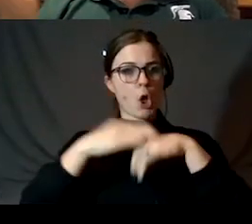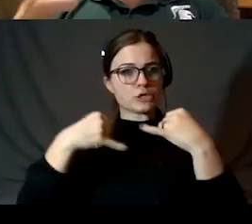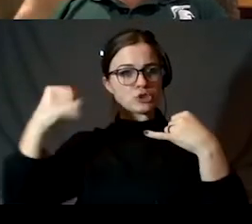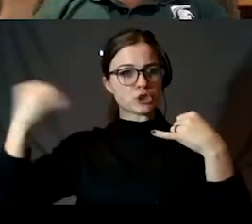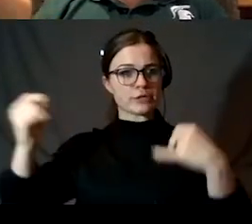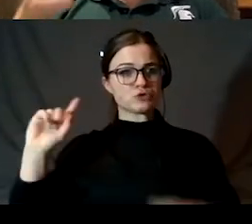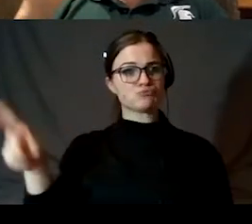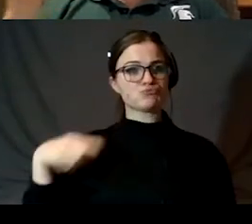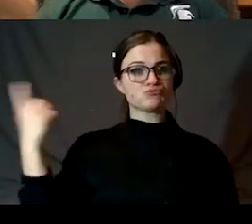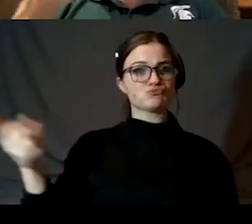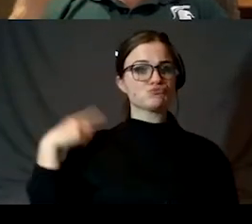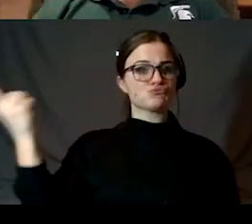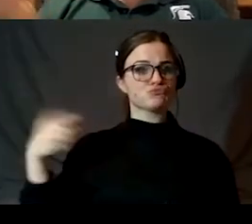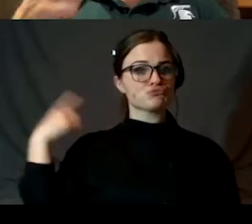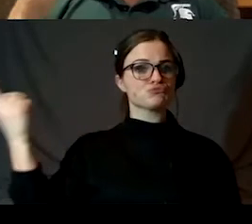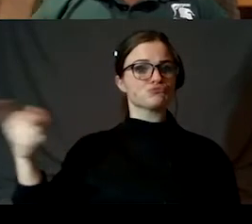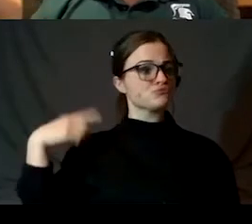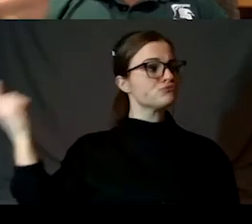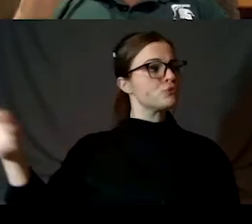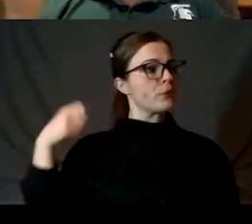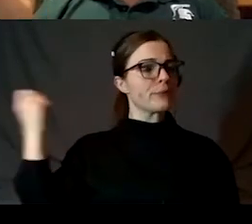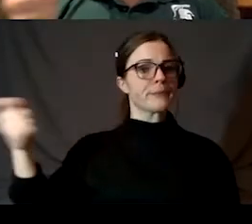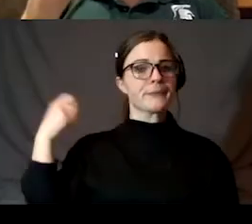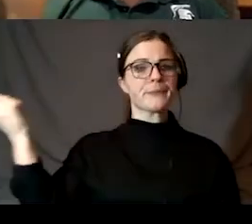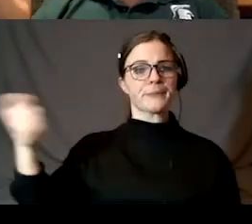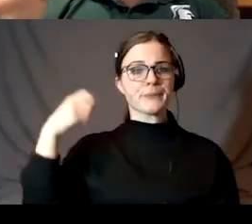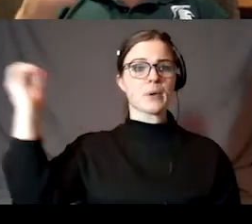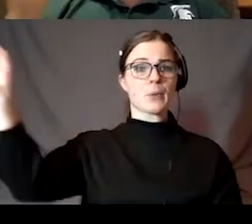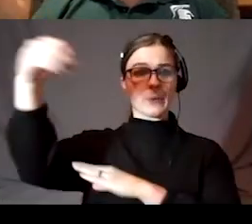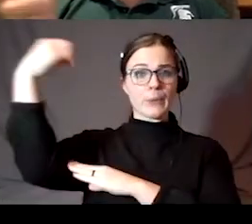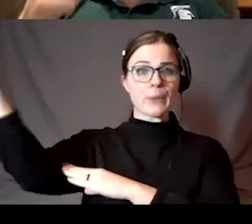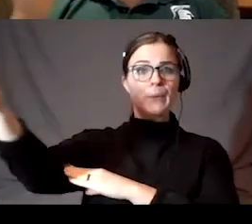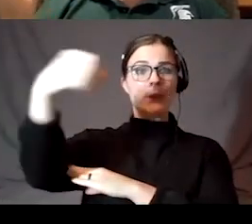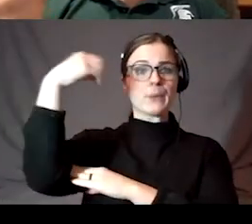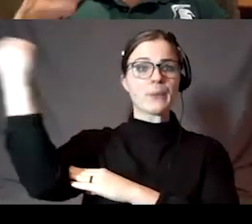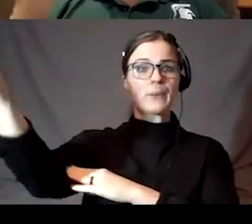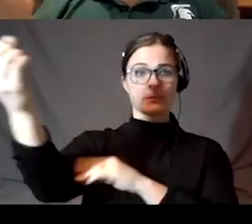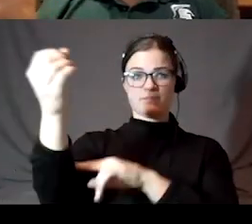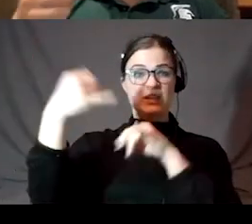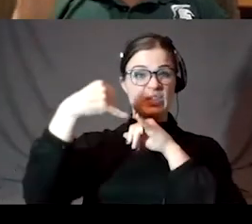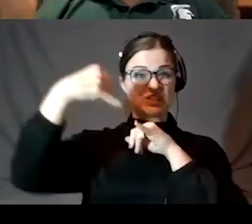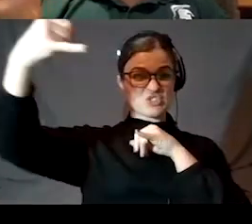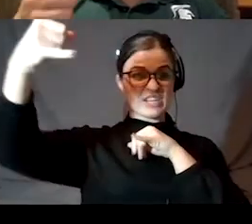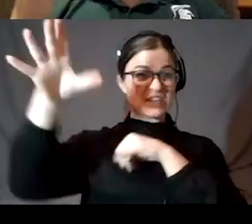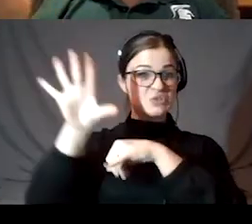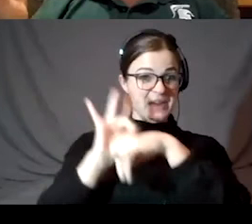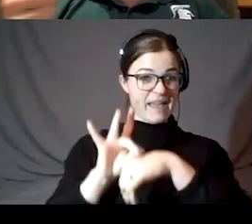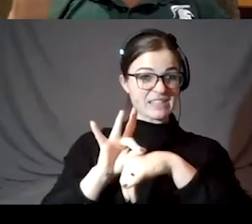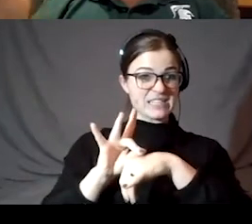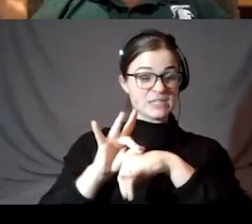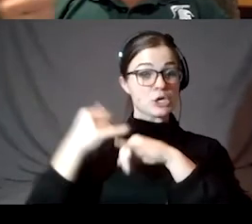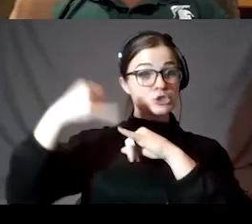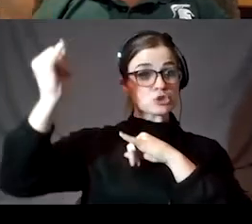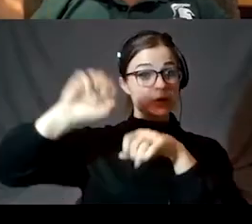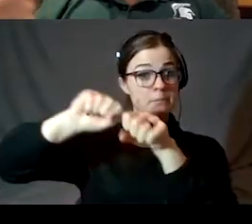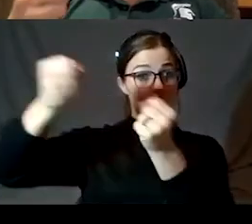swinging it around and around and around. And that string is the force of gravity that holds that ball. If that string ever breaks, the ball goes